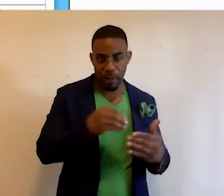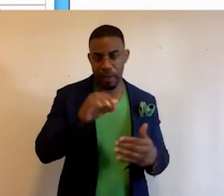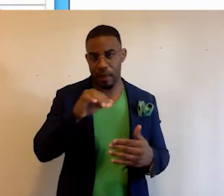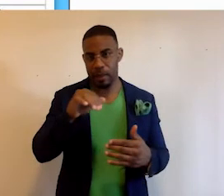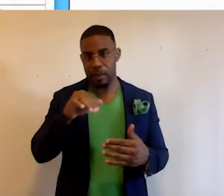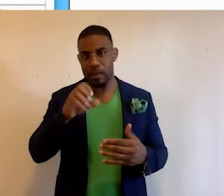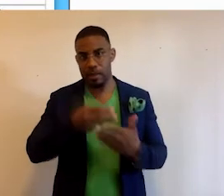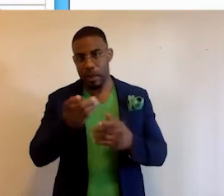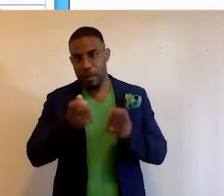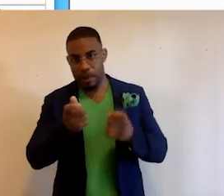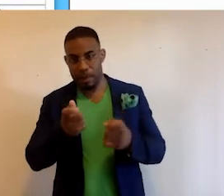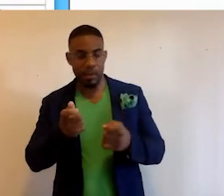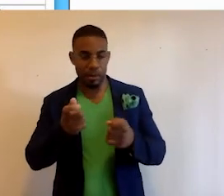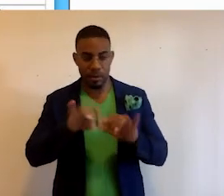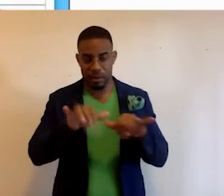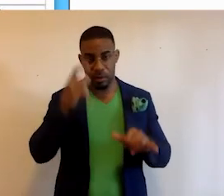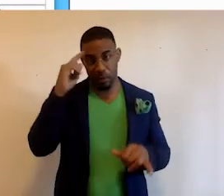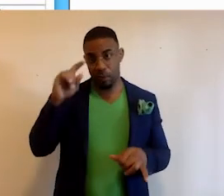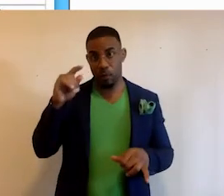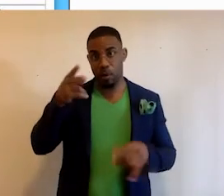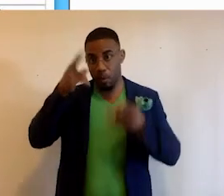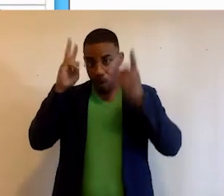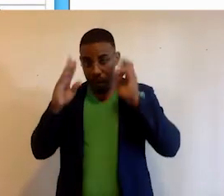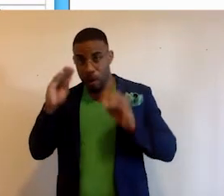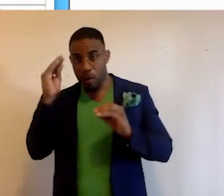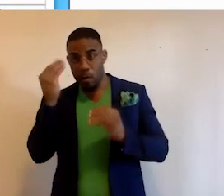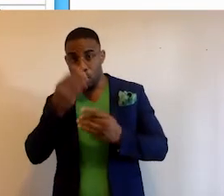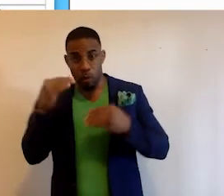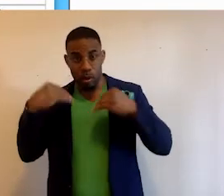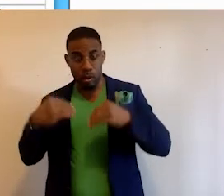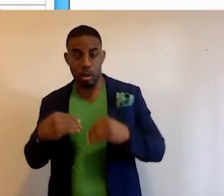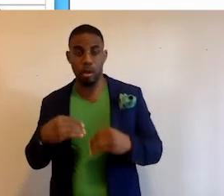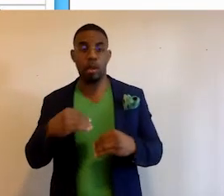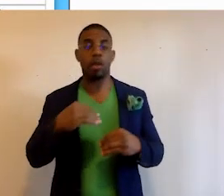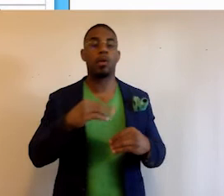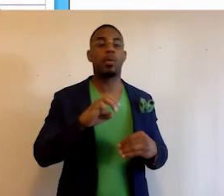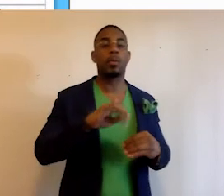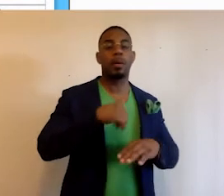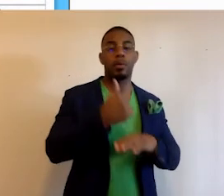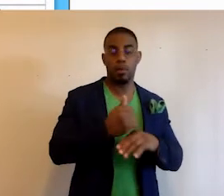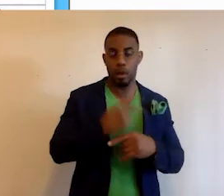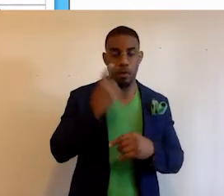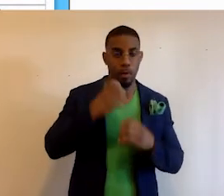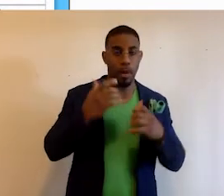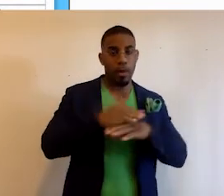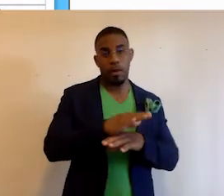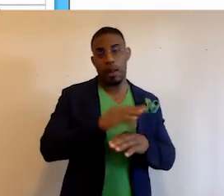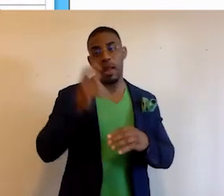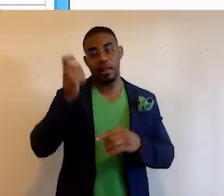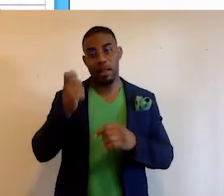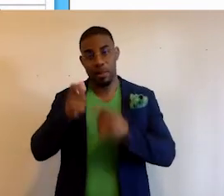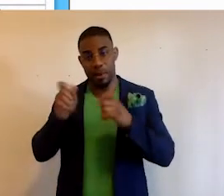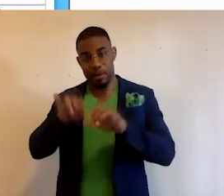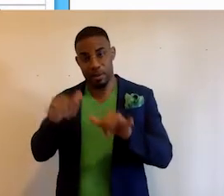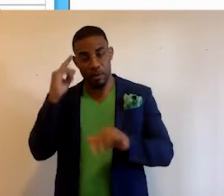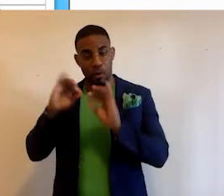management system for barbershops and beauty salons, a web-based project management system for a major insurance company, and a scholarship management system